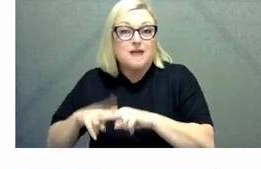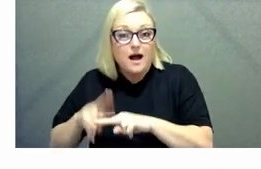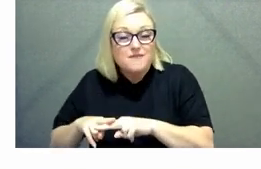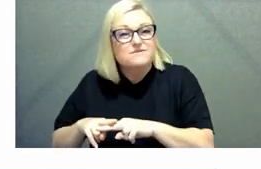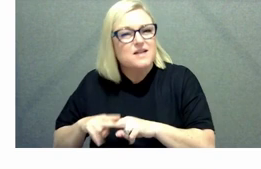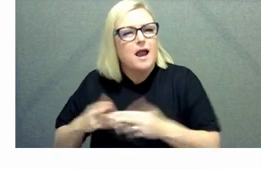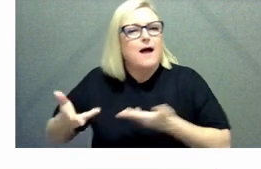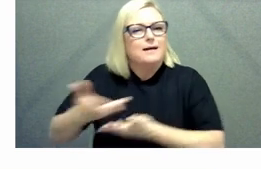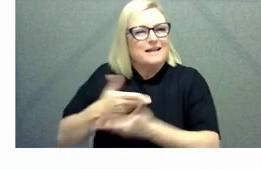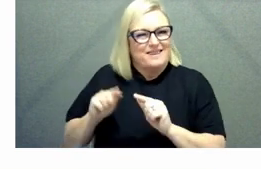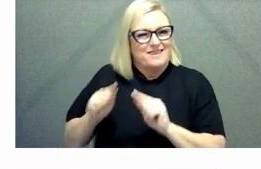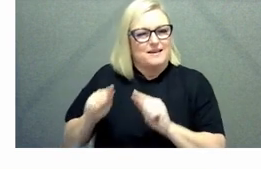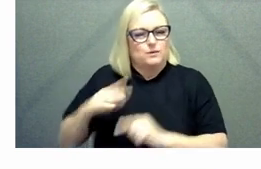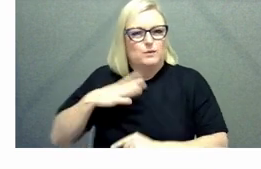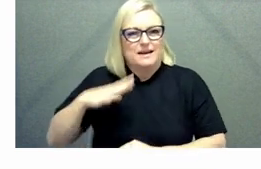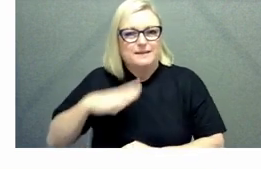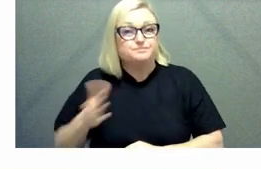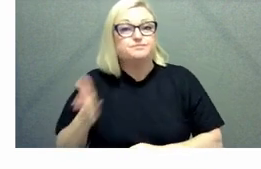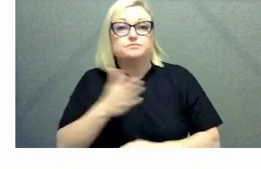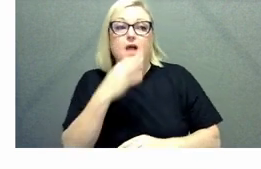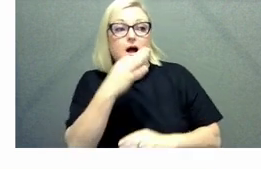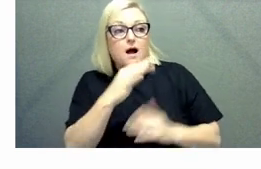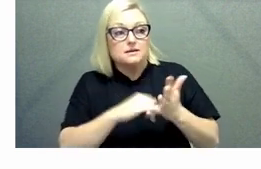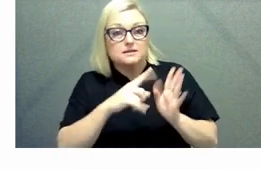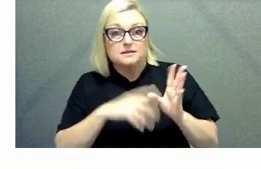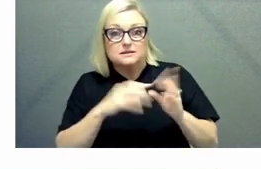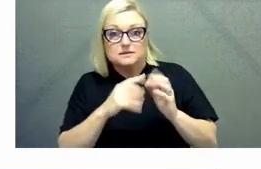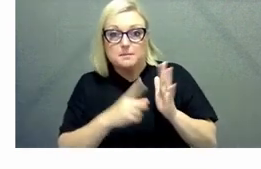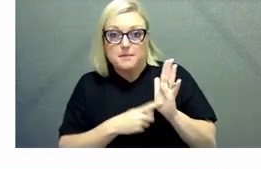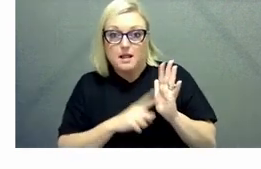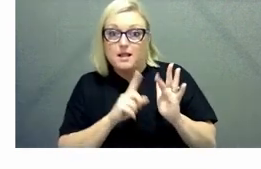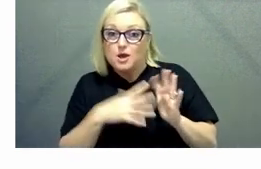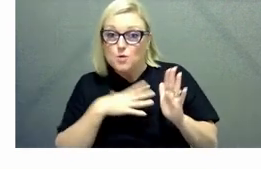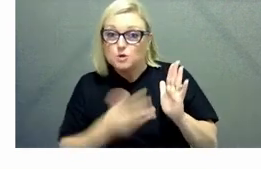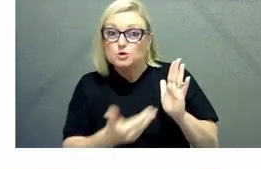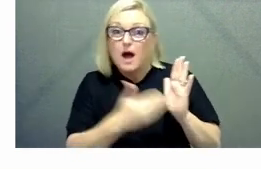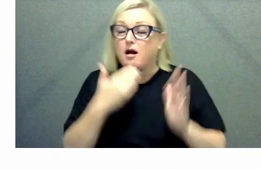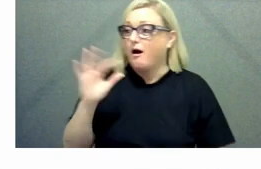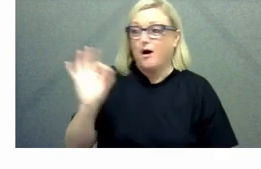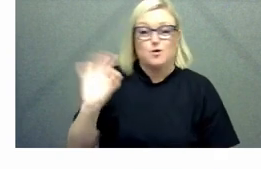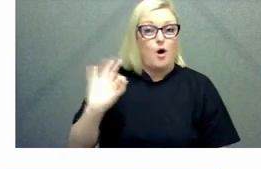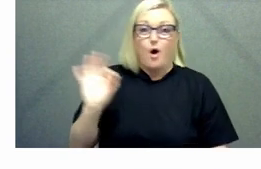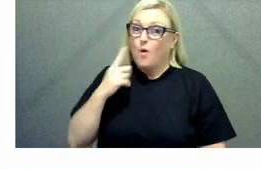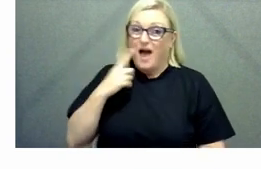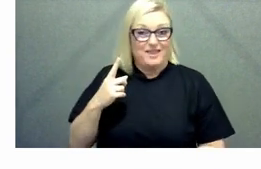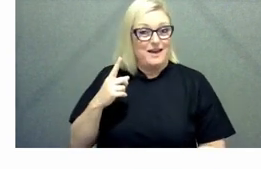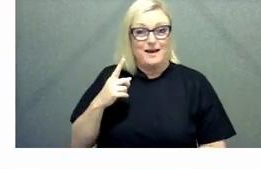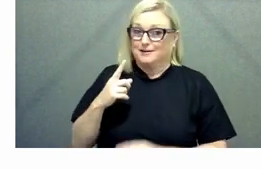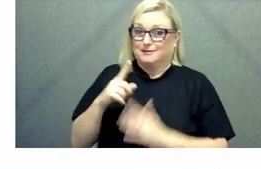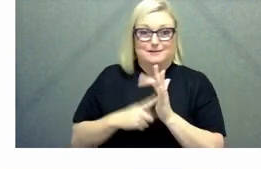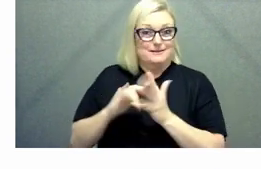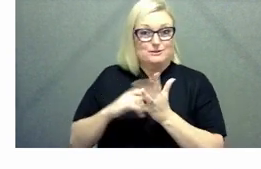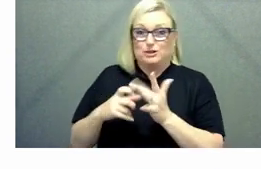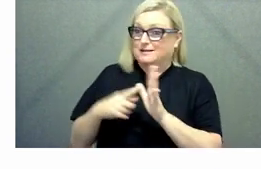add anything from your perspective no thanks aj i think jessica said it brilliantly i think we should end on that